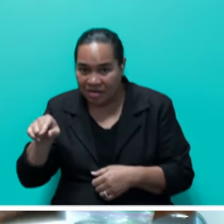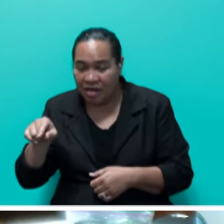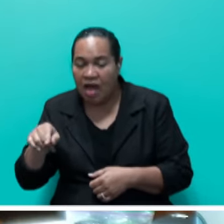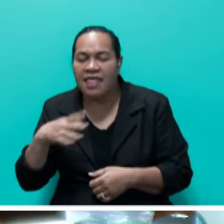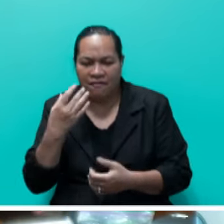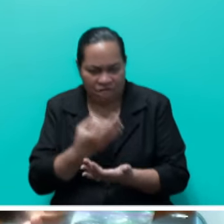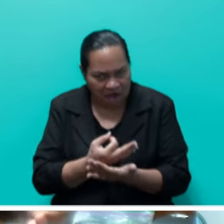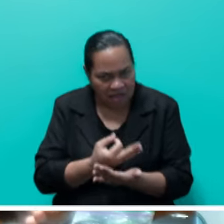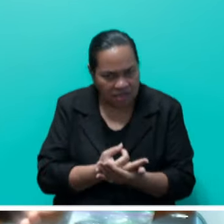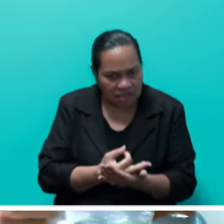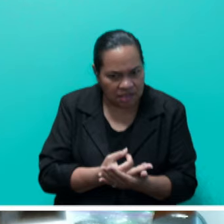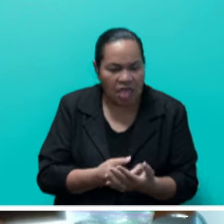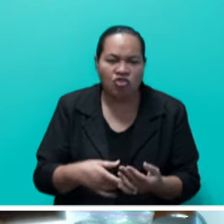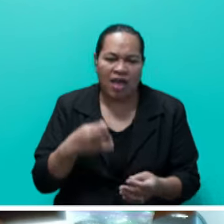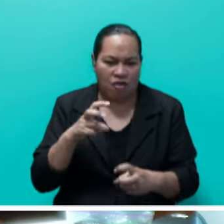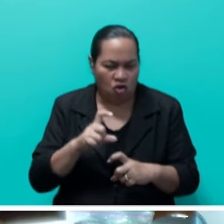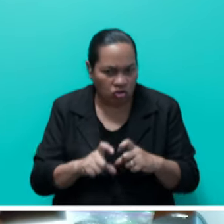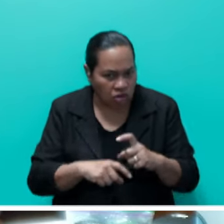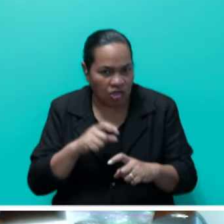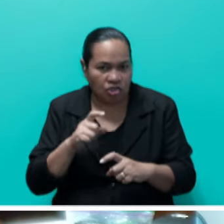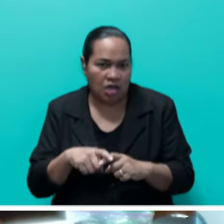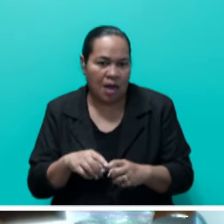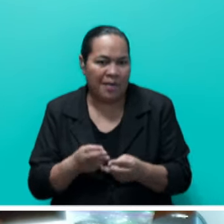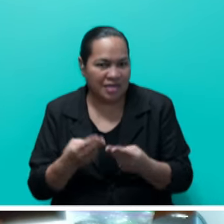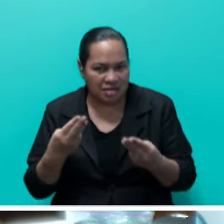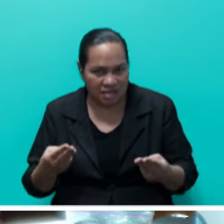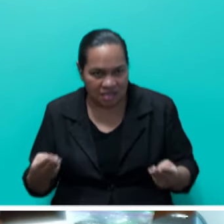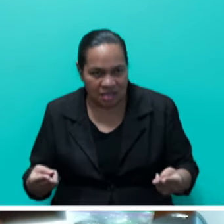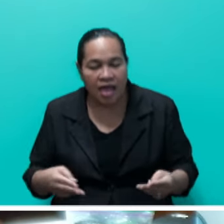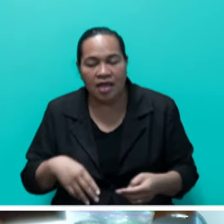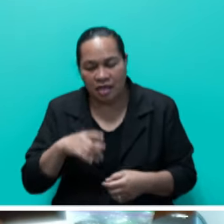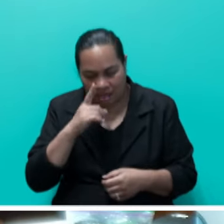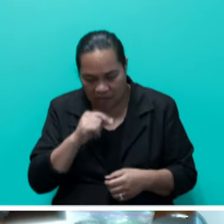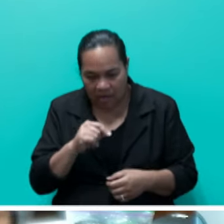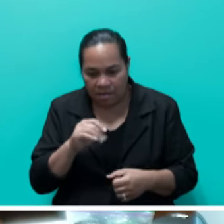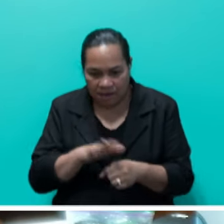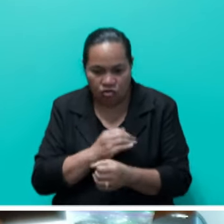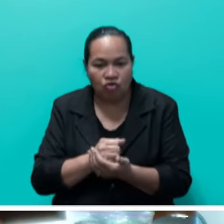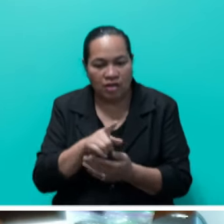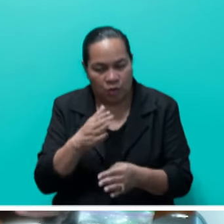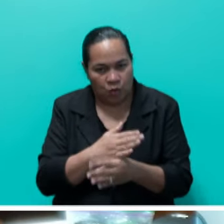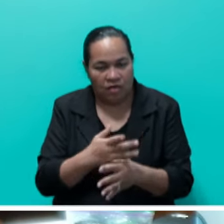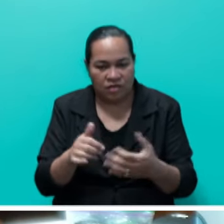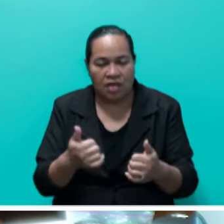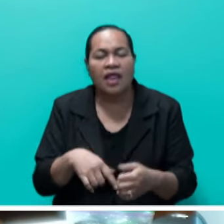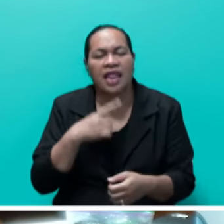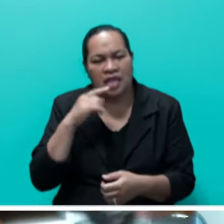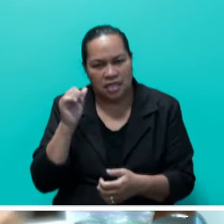There is construction material that is also able to complete the work. Then, of course,